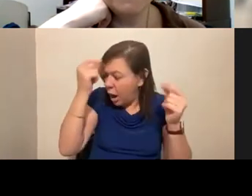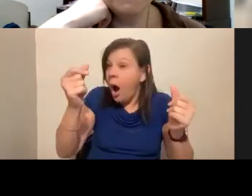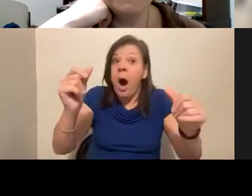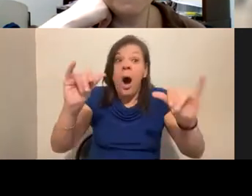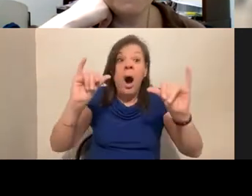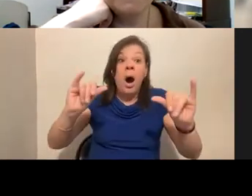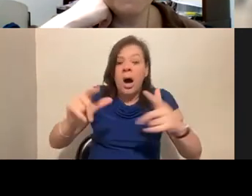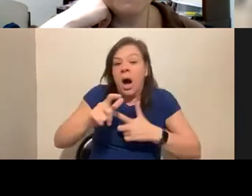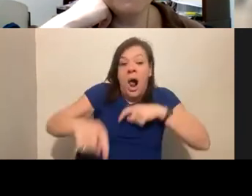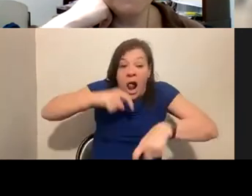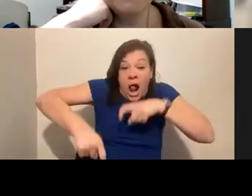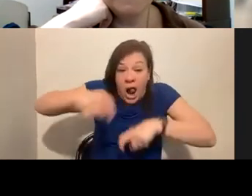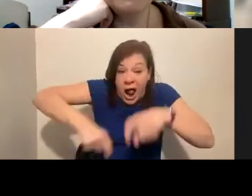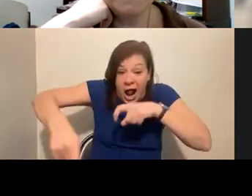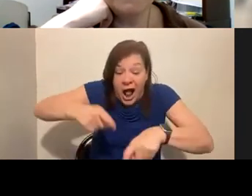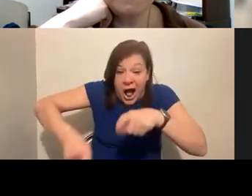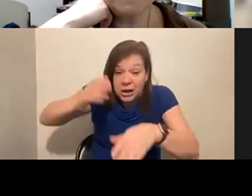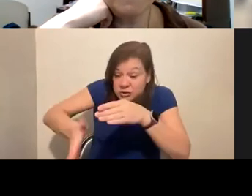I want to run and get all the work done.